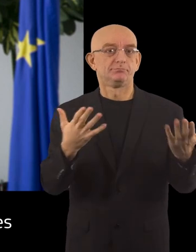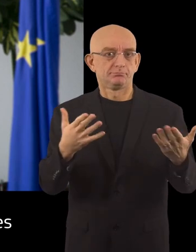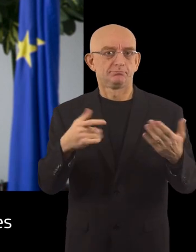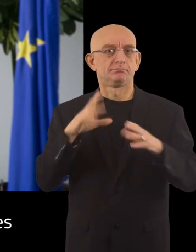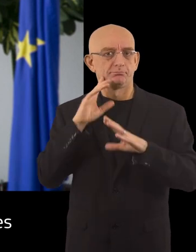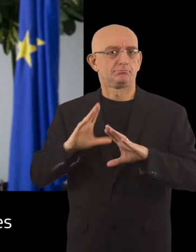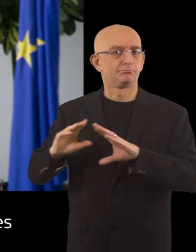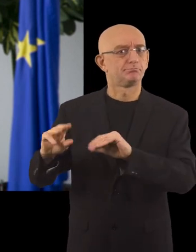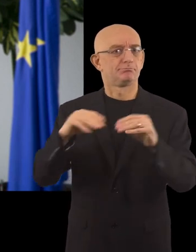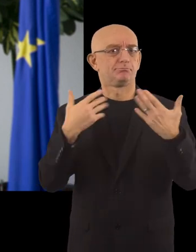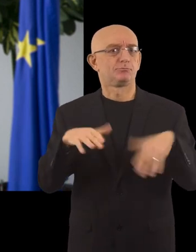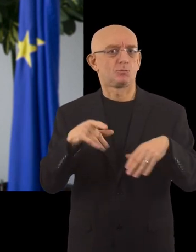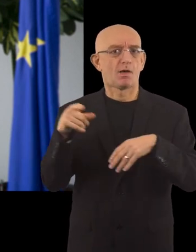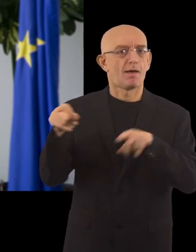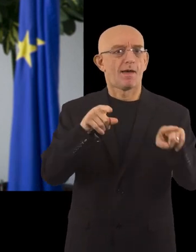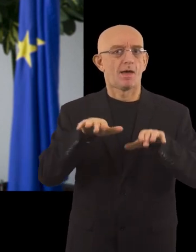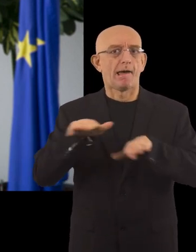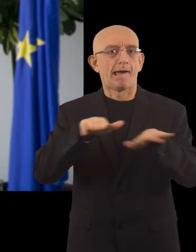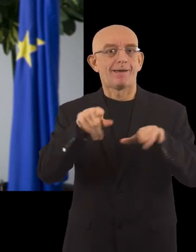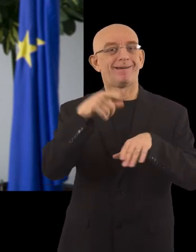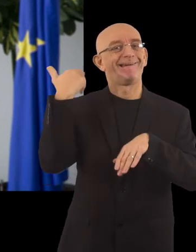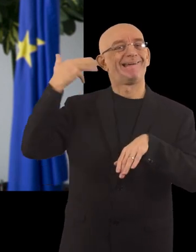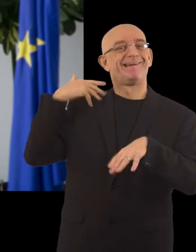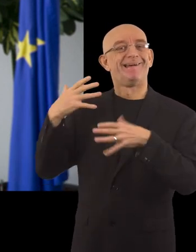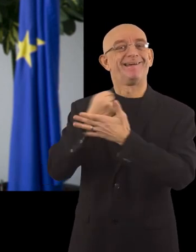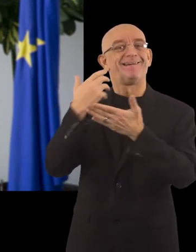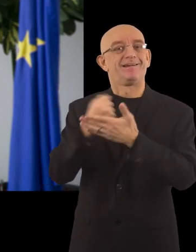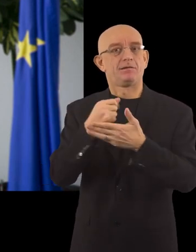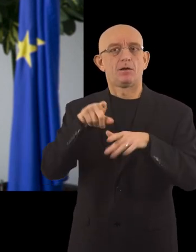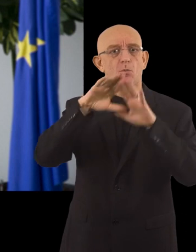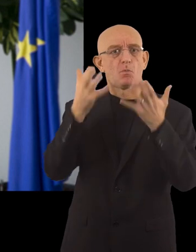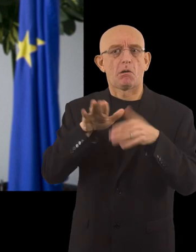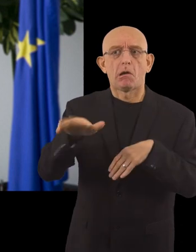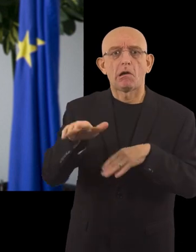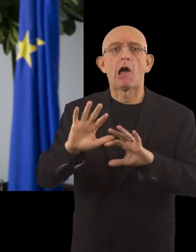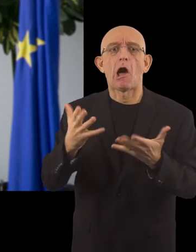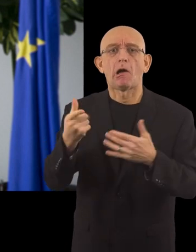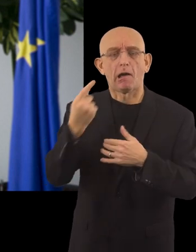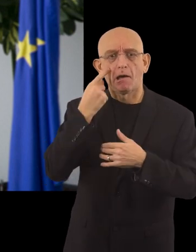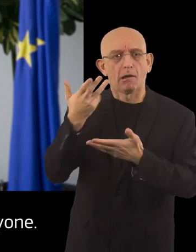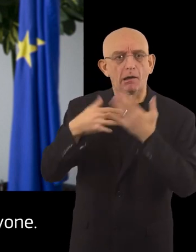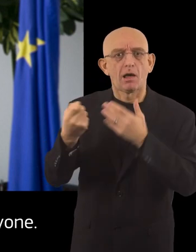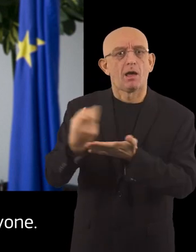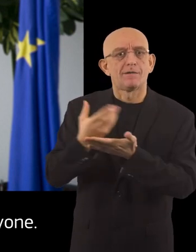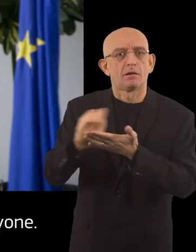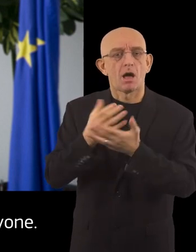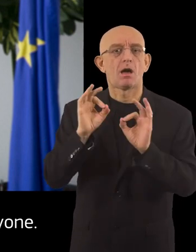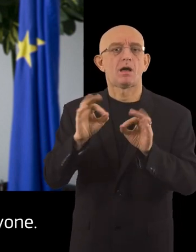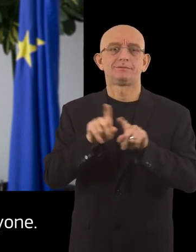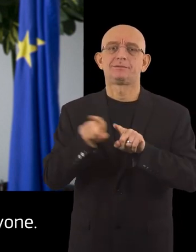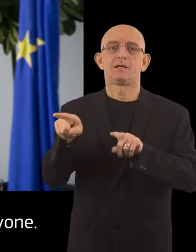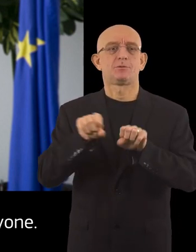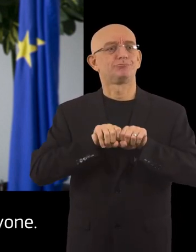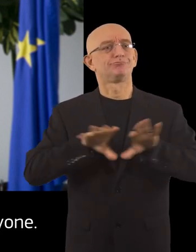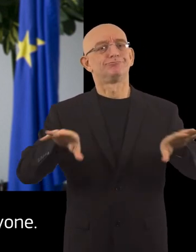heard indeed that several winning cities have been contacted by cities from around the world. And by winning the award, a city becomes a